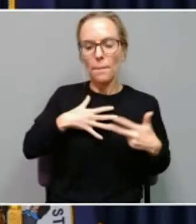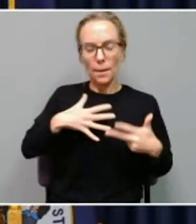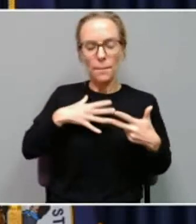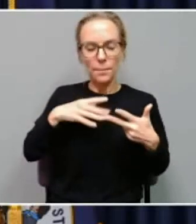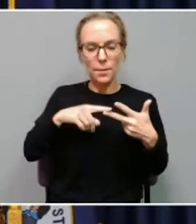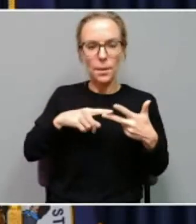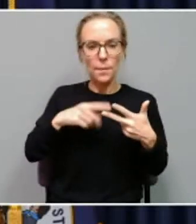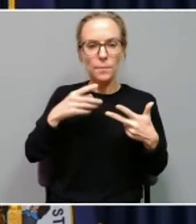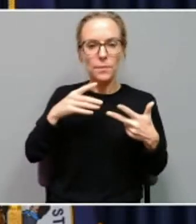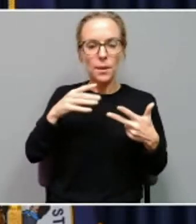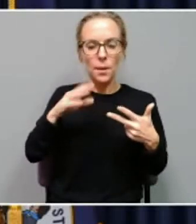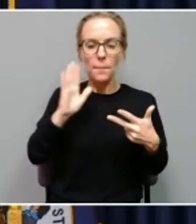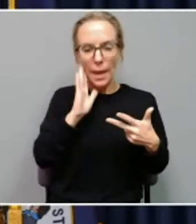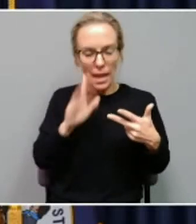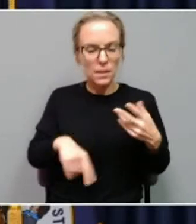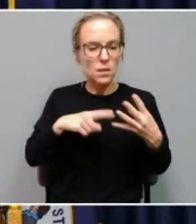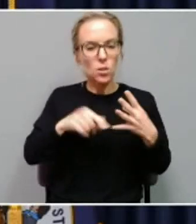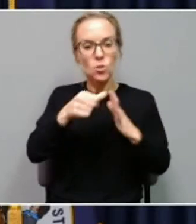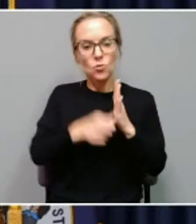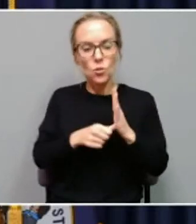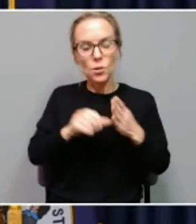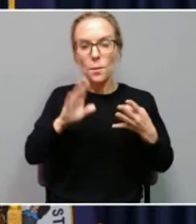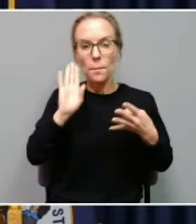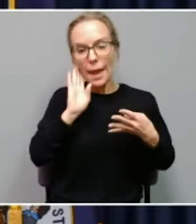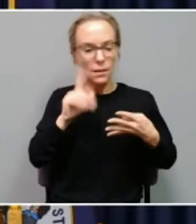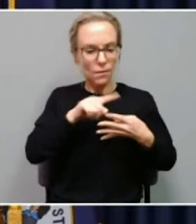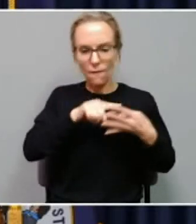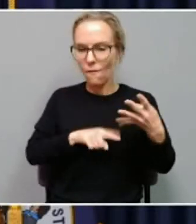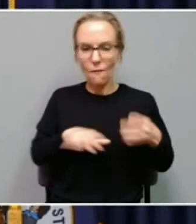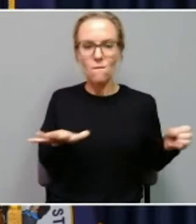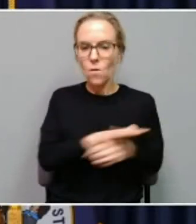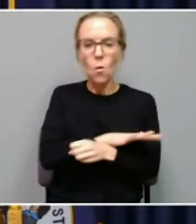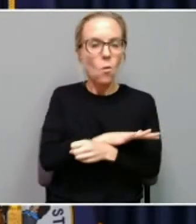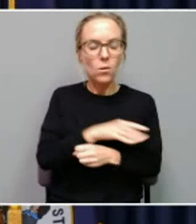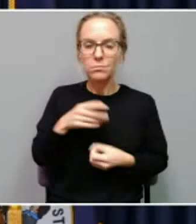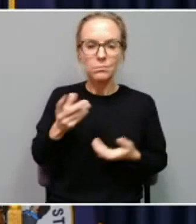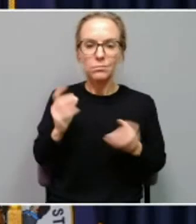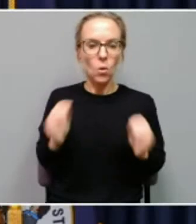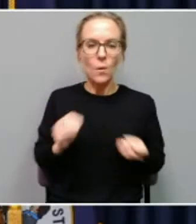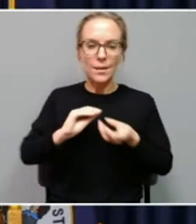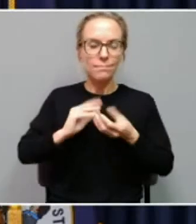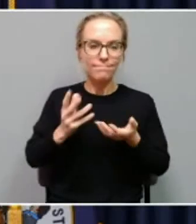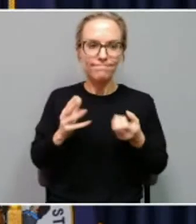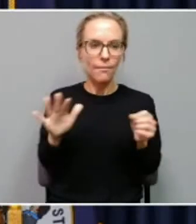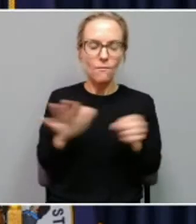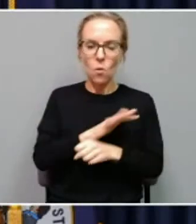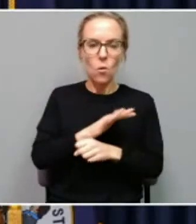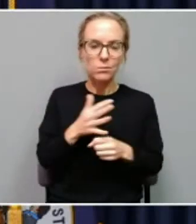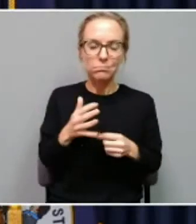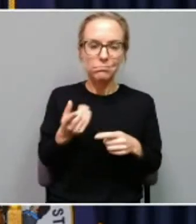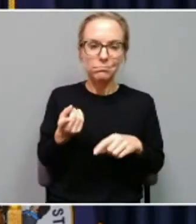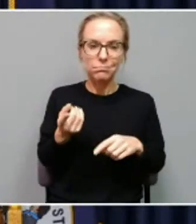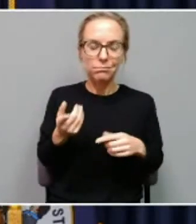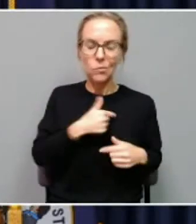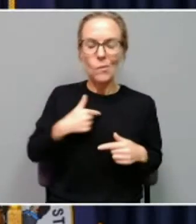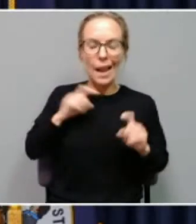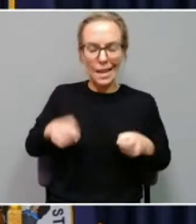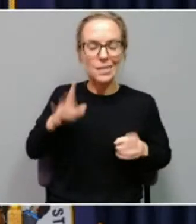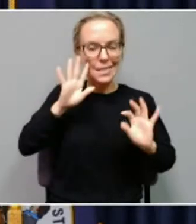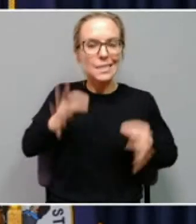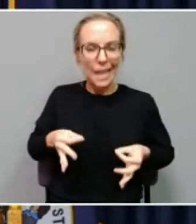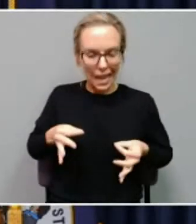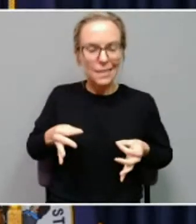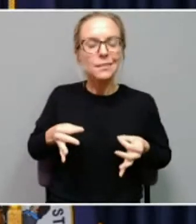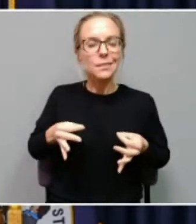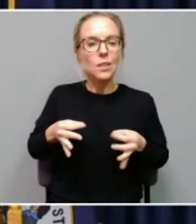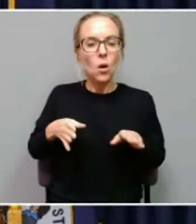are all full. We have no more capacity in those beds, and we've made the decision to close our